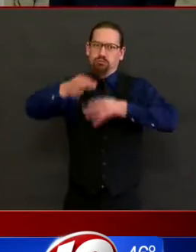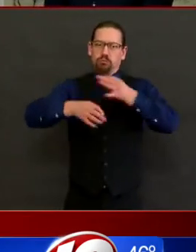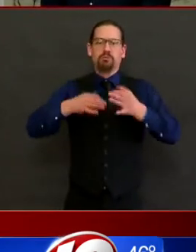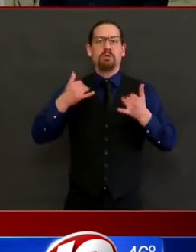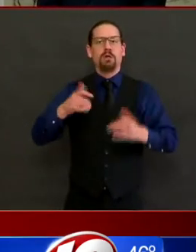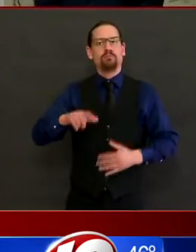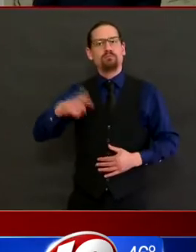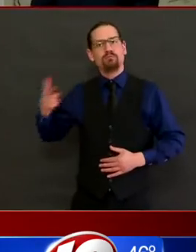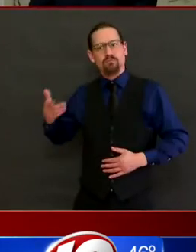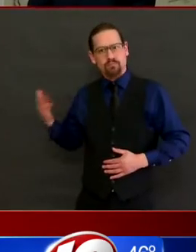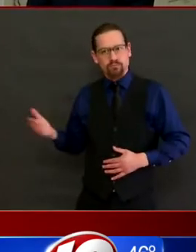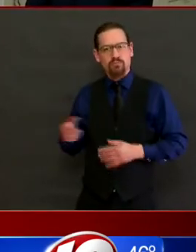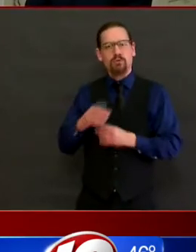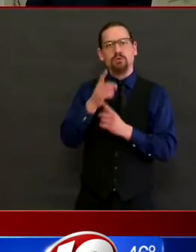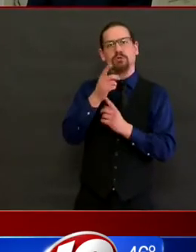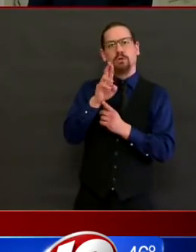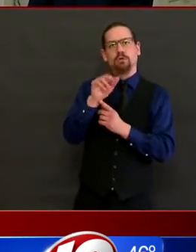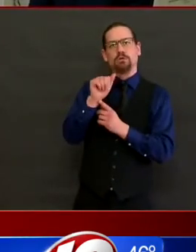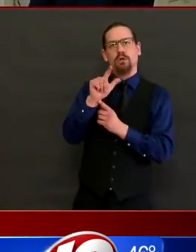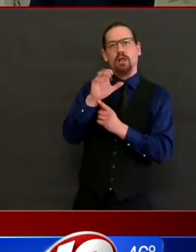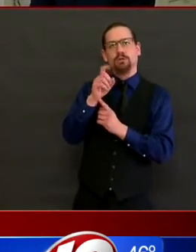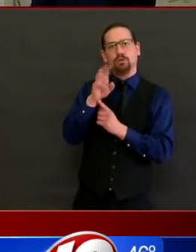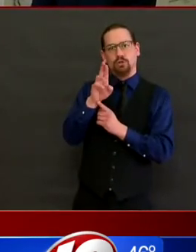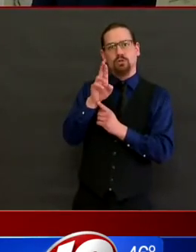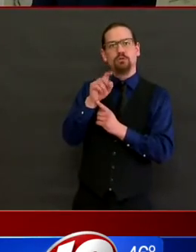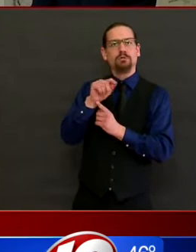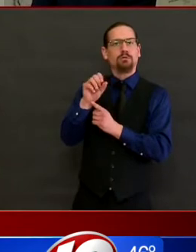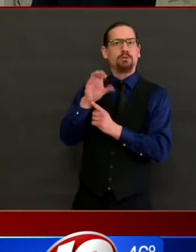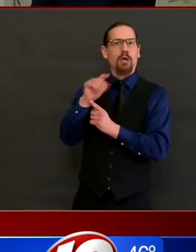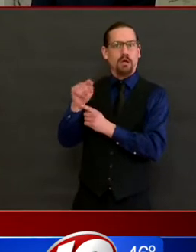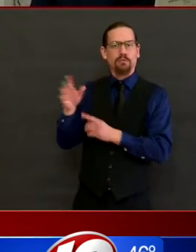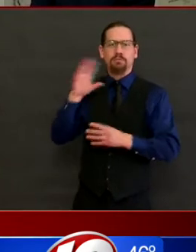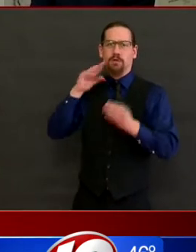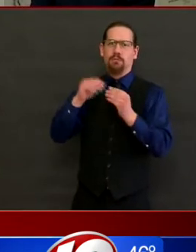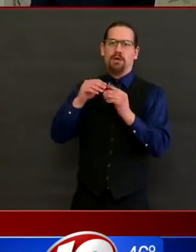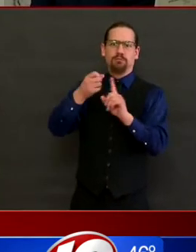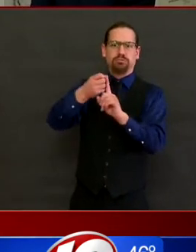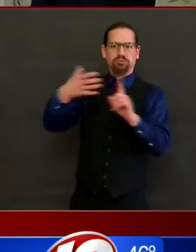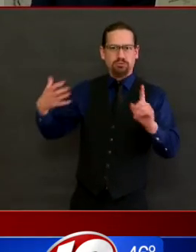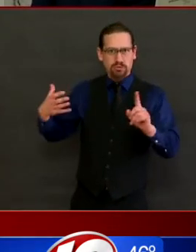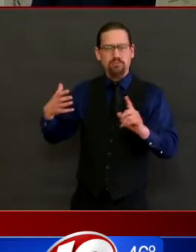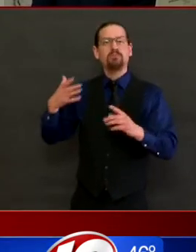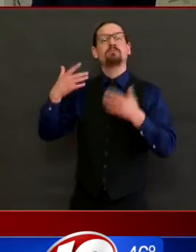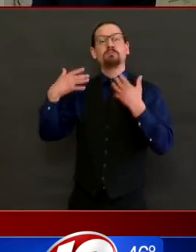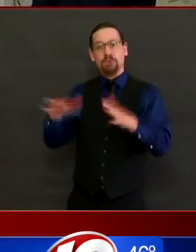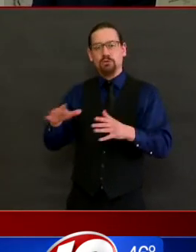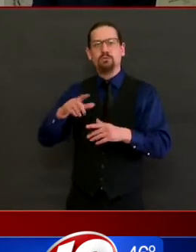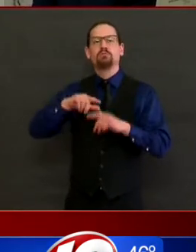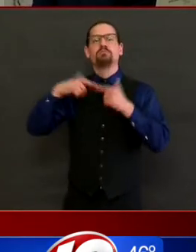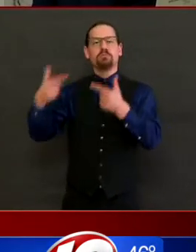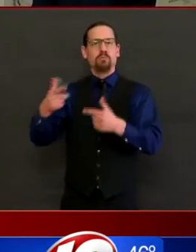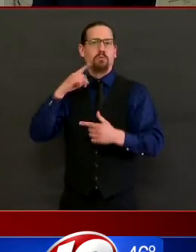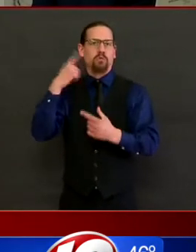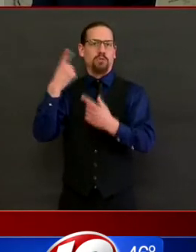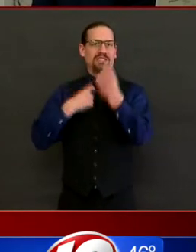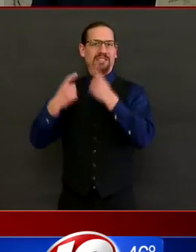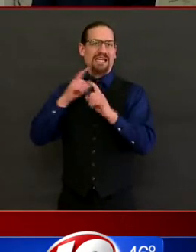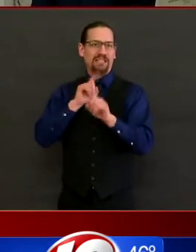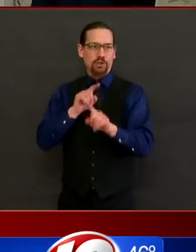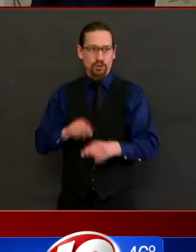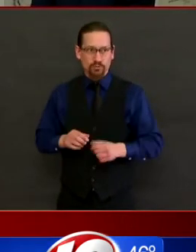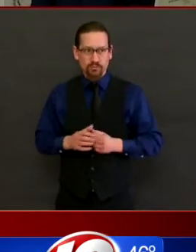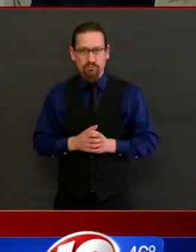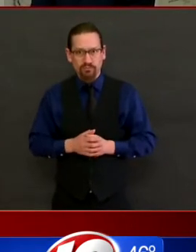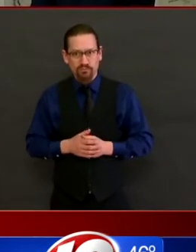Thank you, Governor. Good afternoon. With hearing what the Governor presented on the modeling,